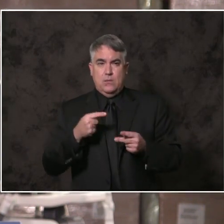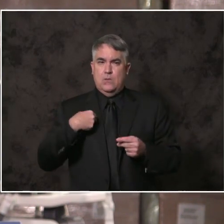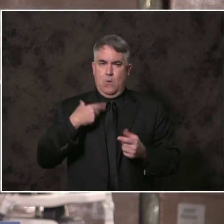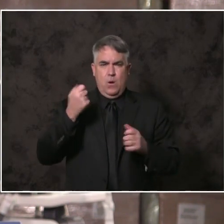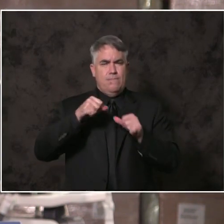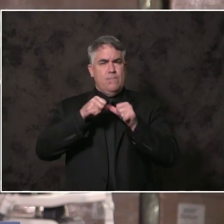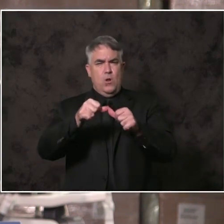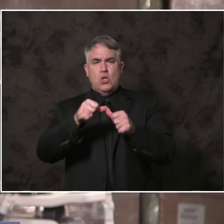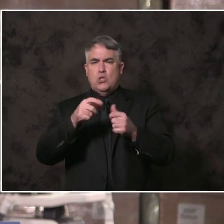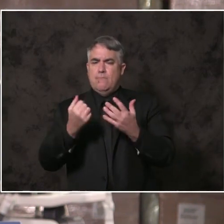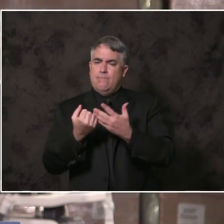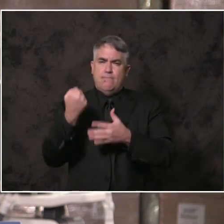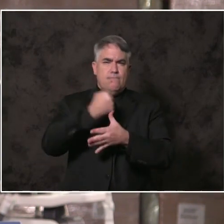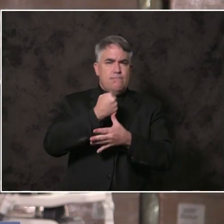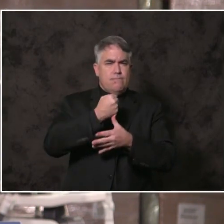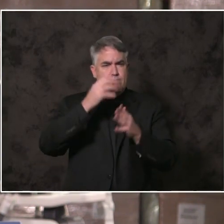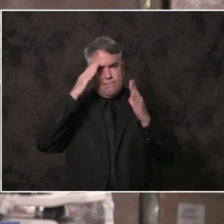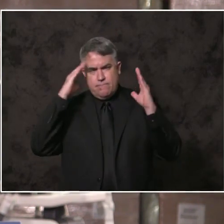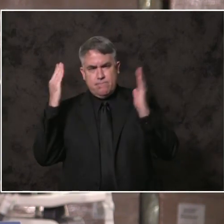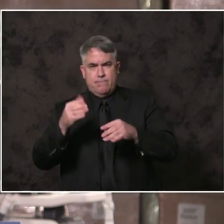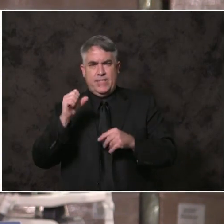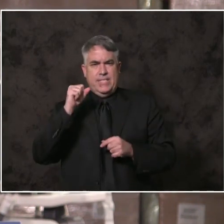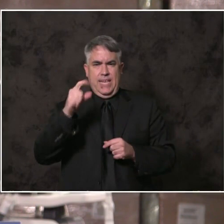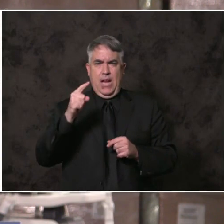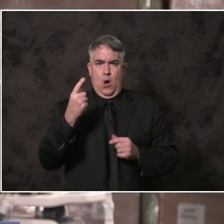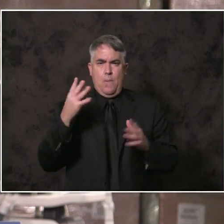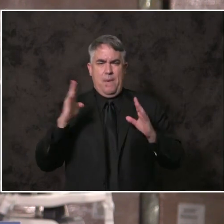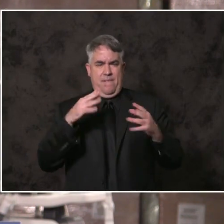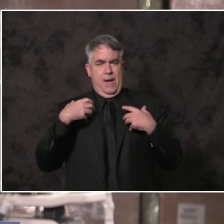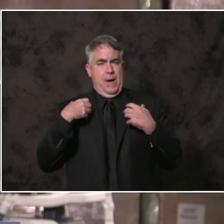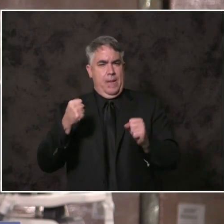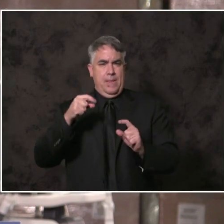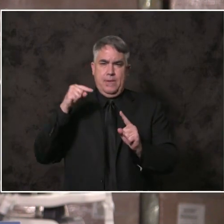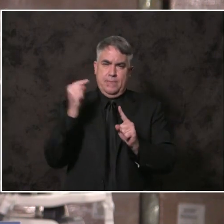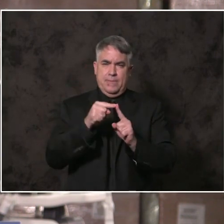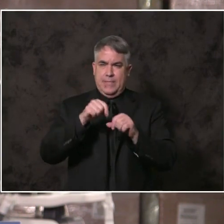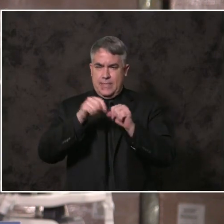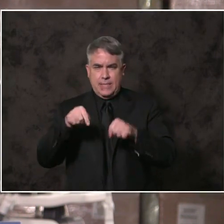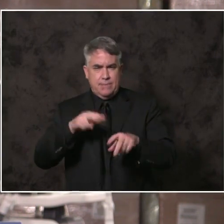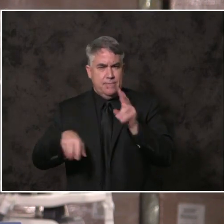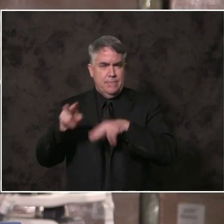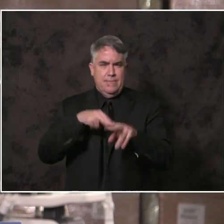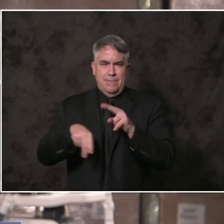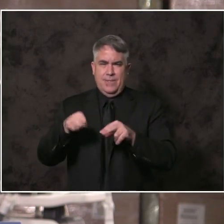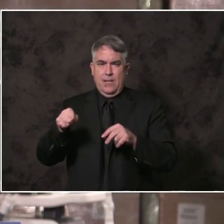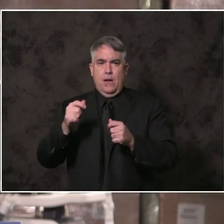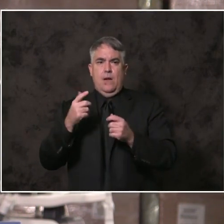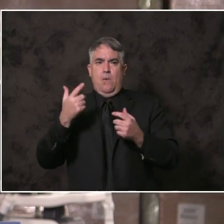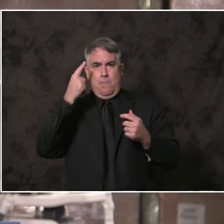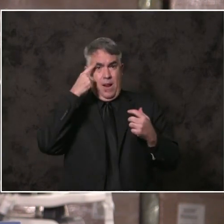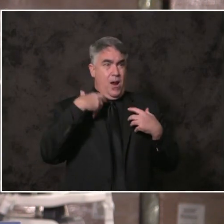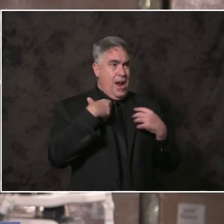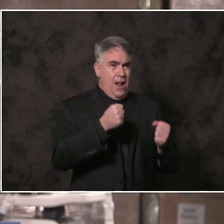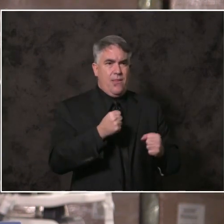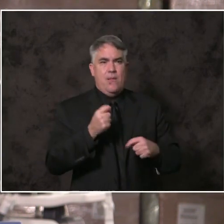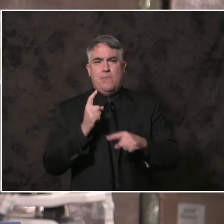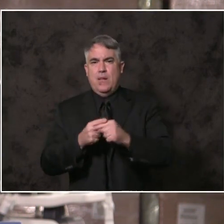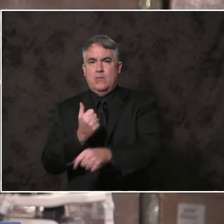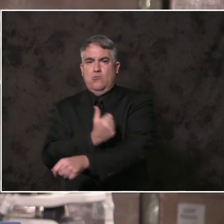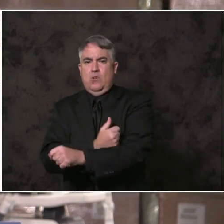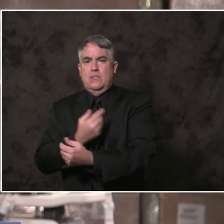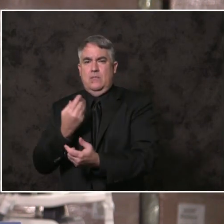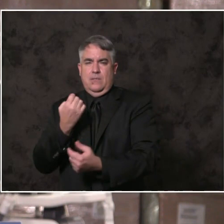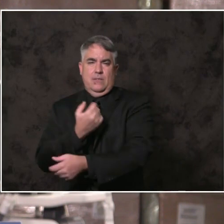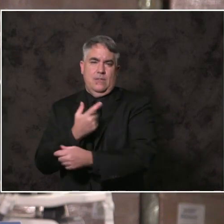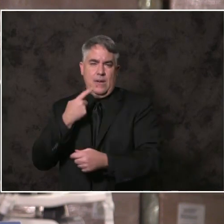rebuilding San Diego's behavioral health system. The combination of mental health and drug treatment services. Right